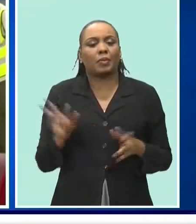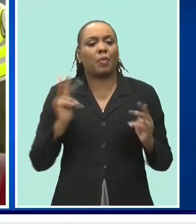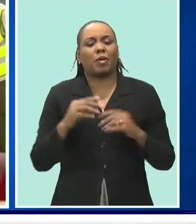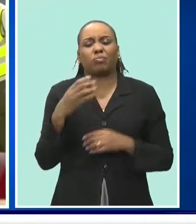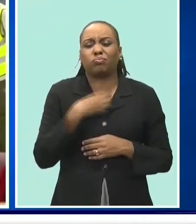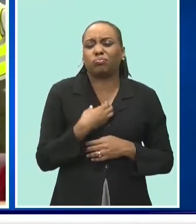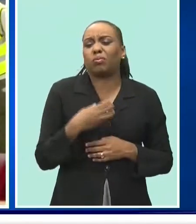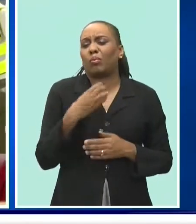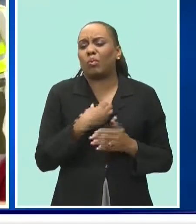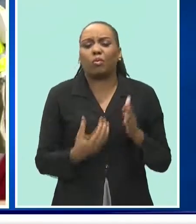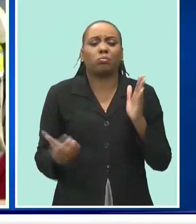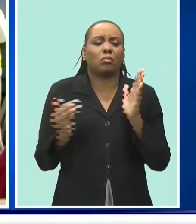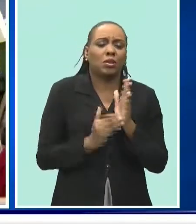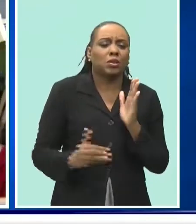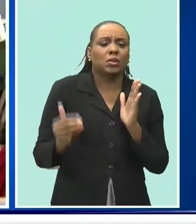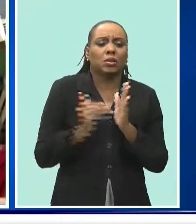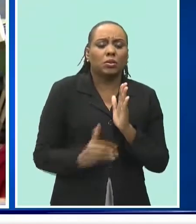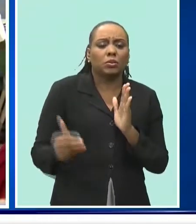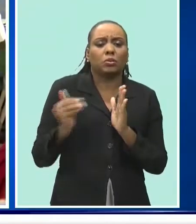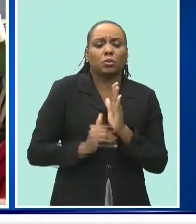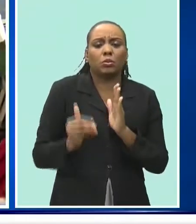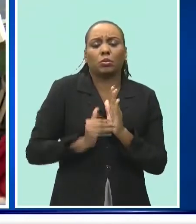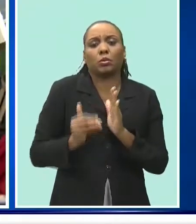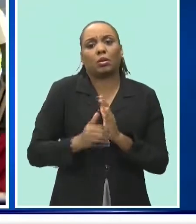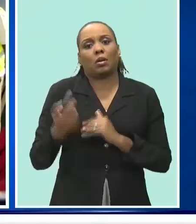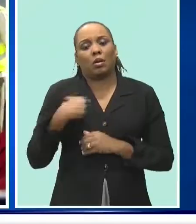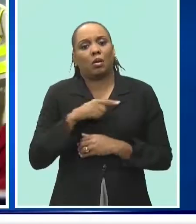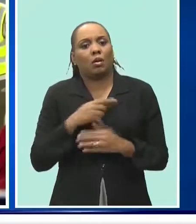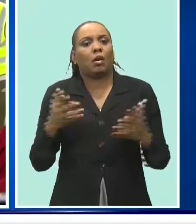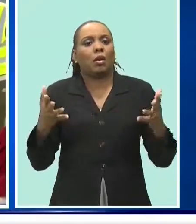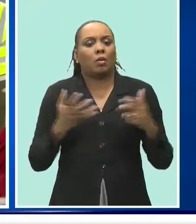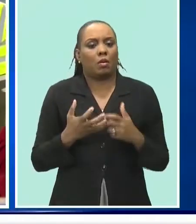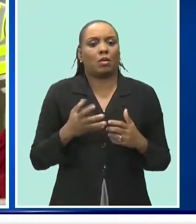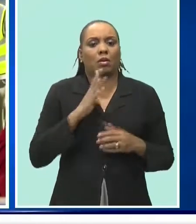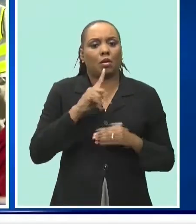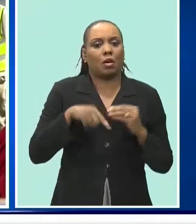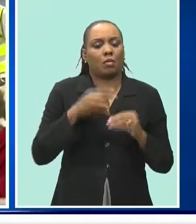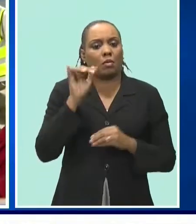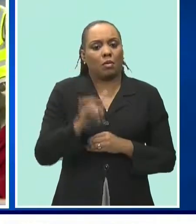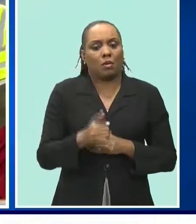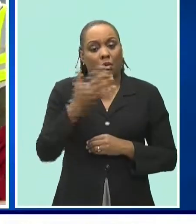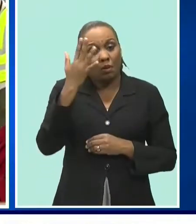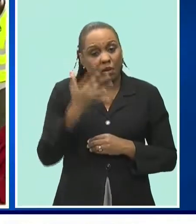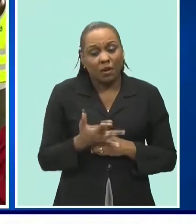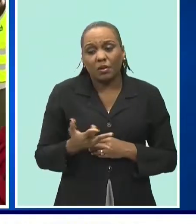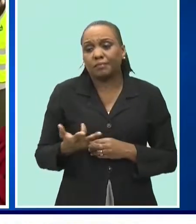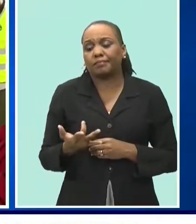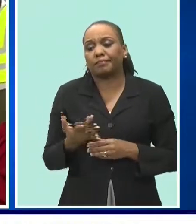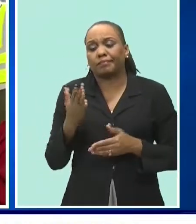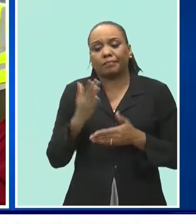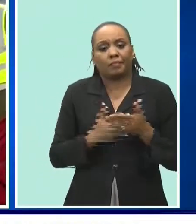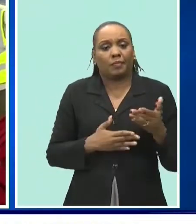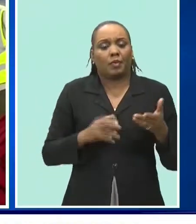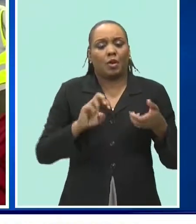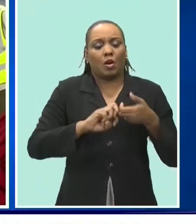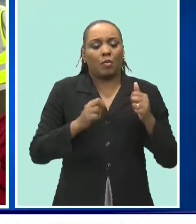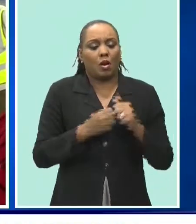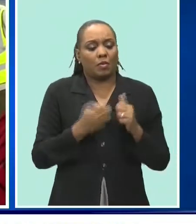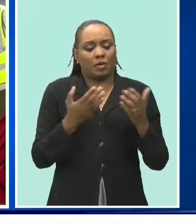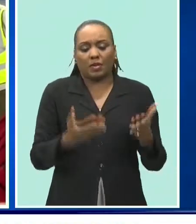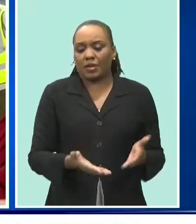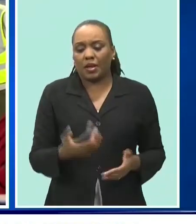from the public um and we wanted to address that because we were not addressing some of the issues in a timely manner